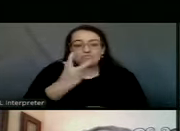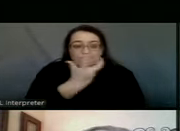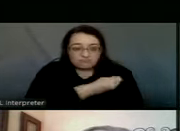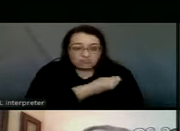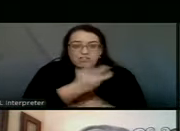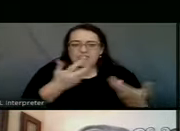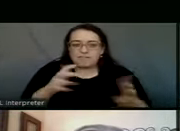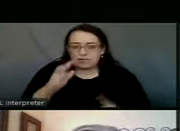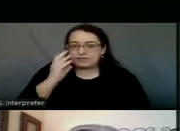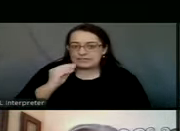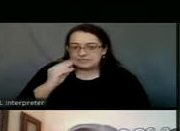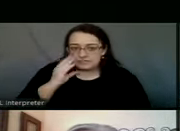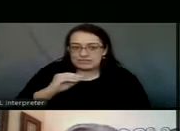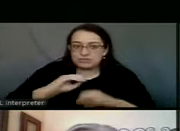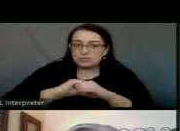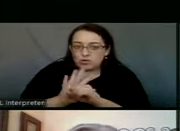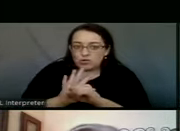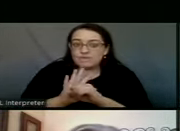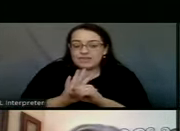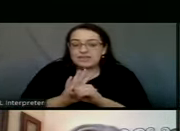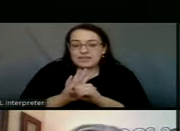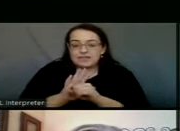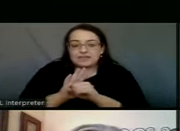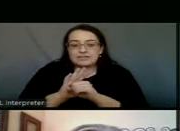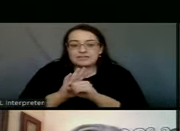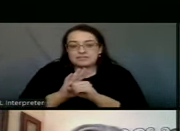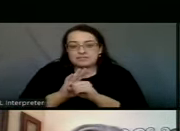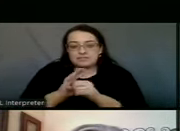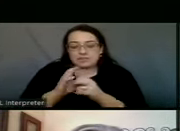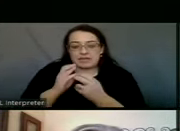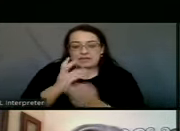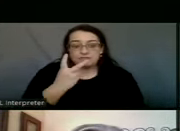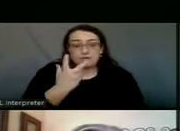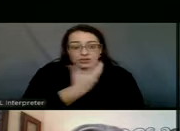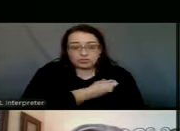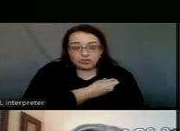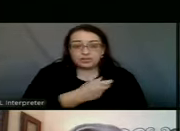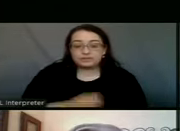have had COVID that are, that have taken the vaccination?